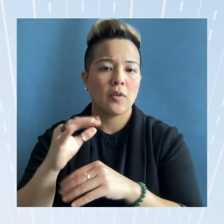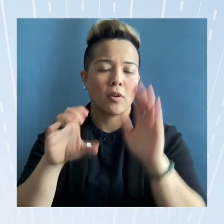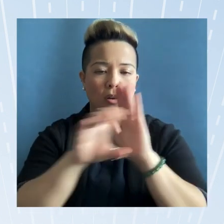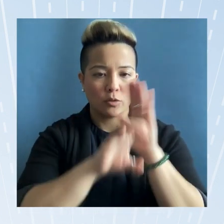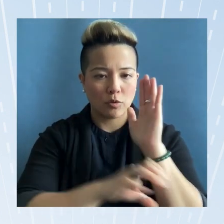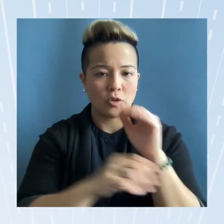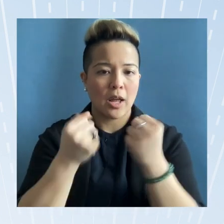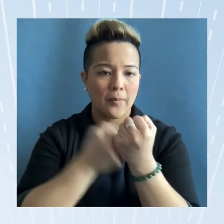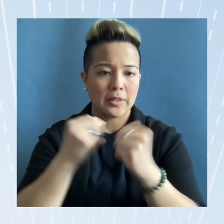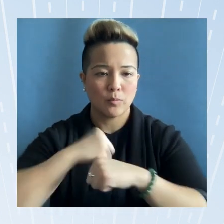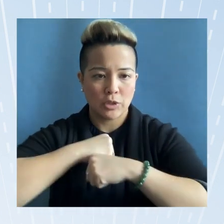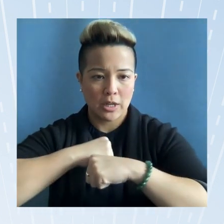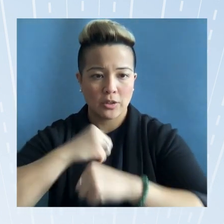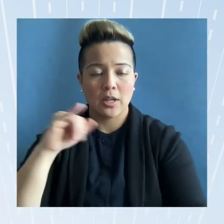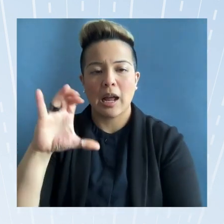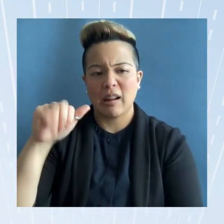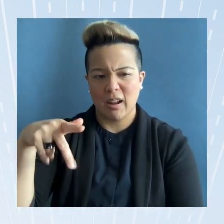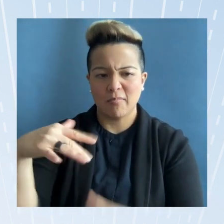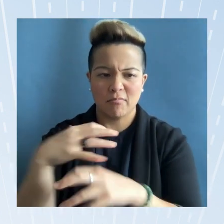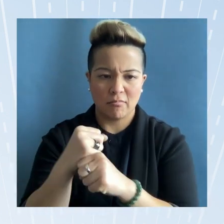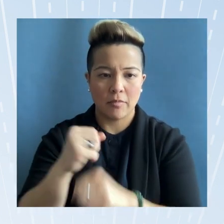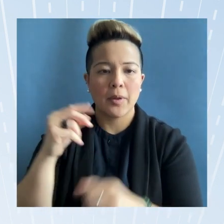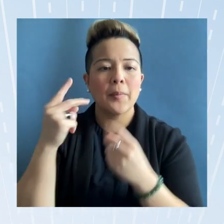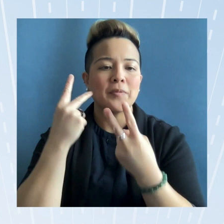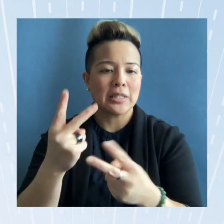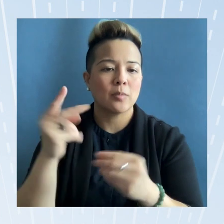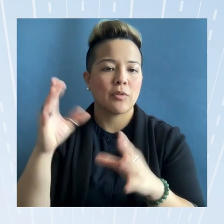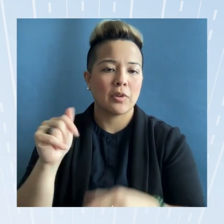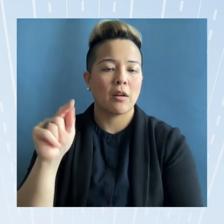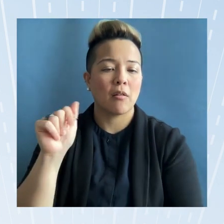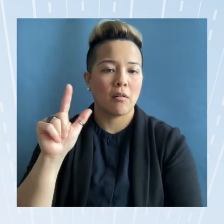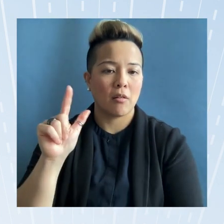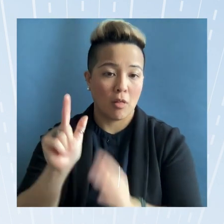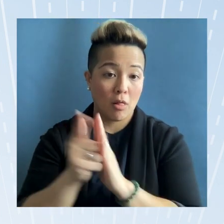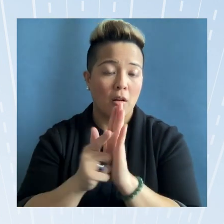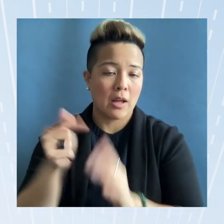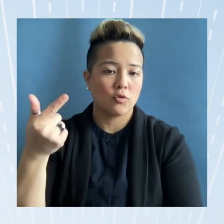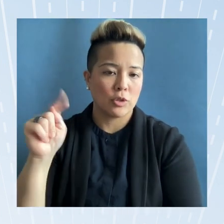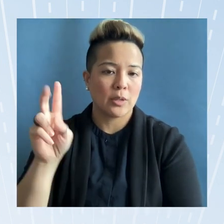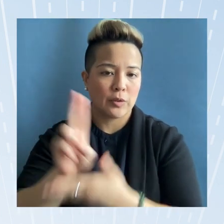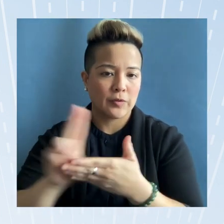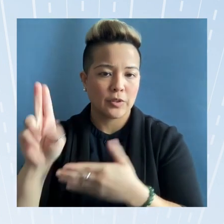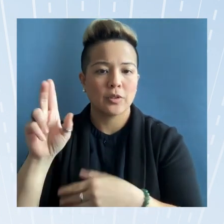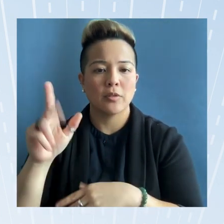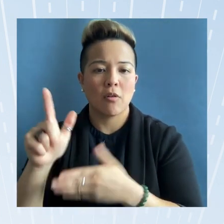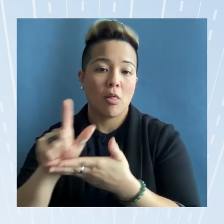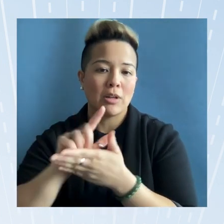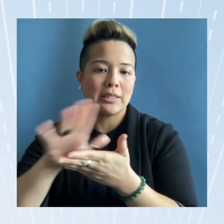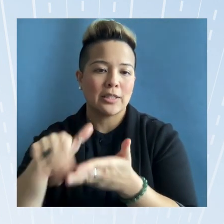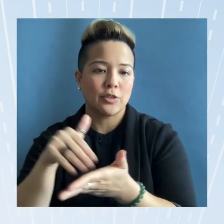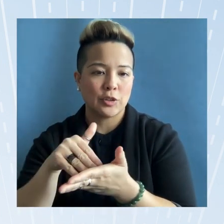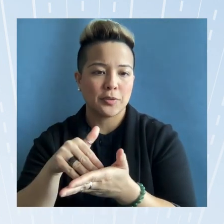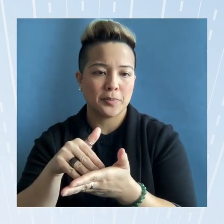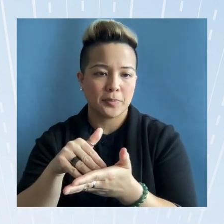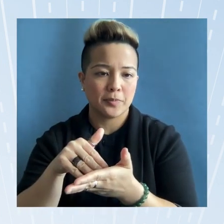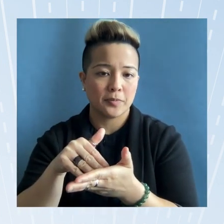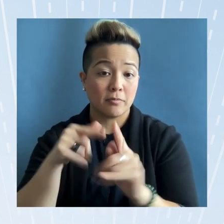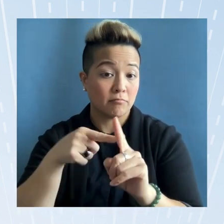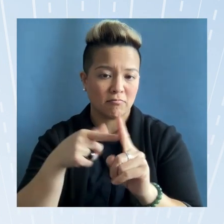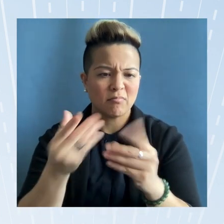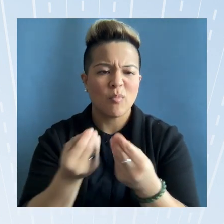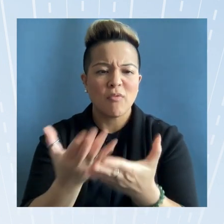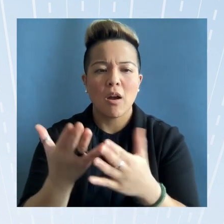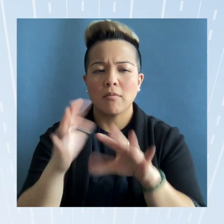and protection ICAP visiting professor of law at Georgetown University Law Center who provided an